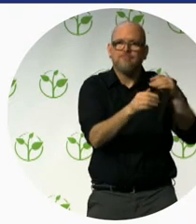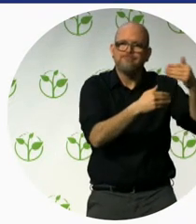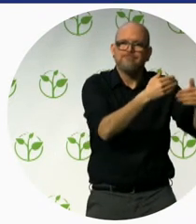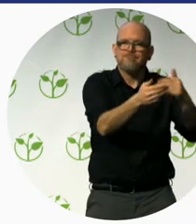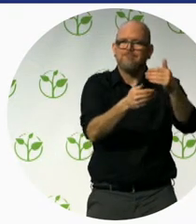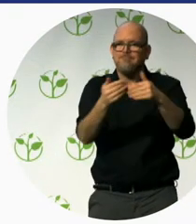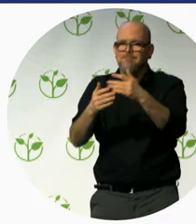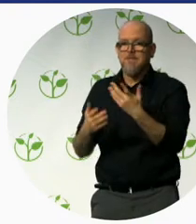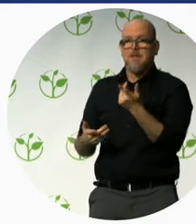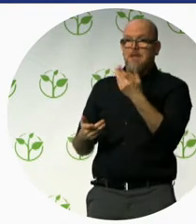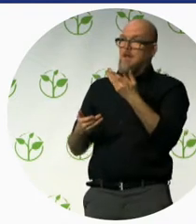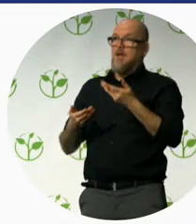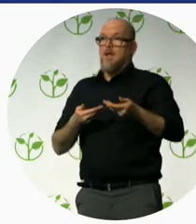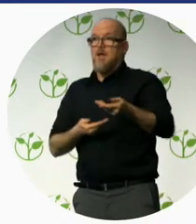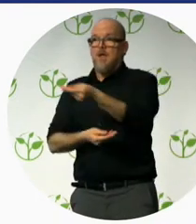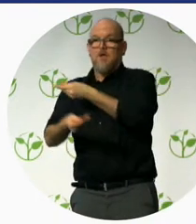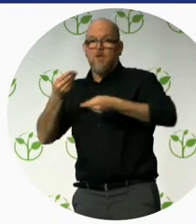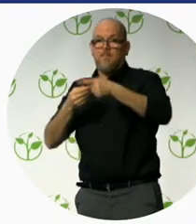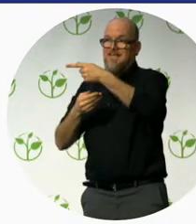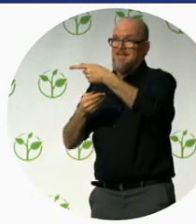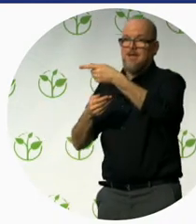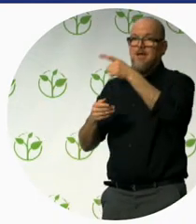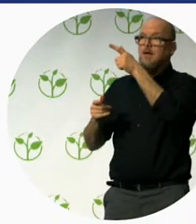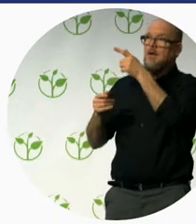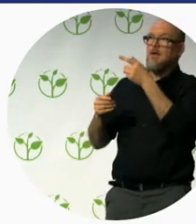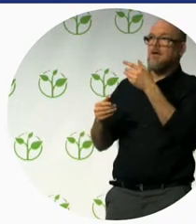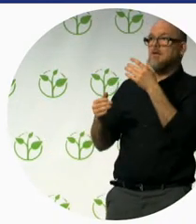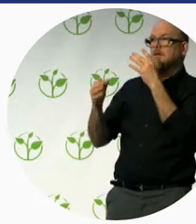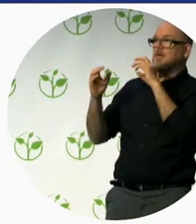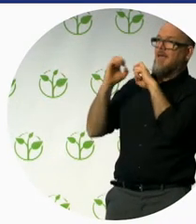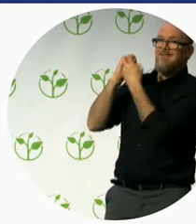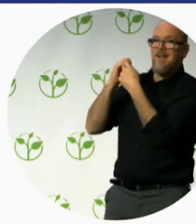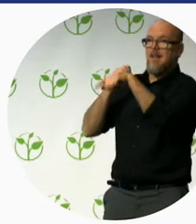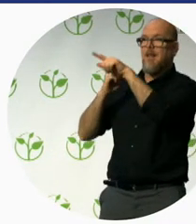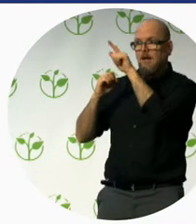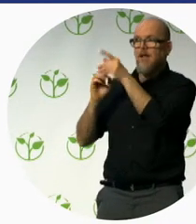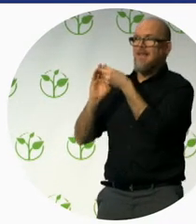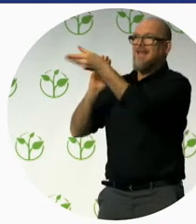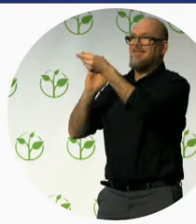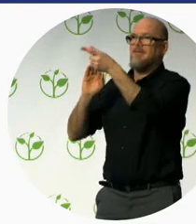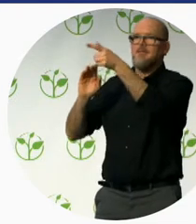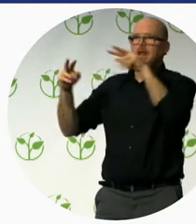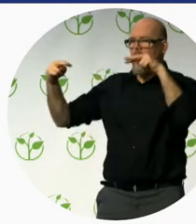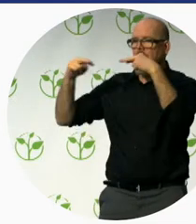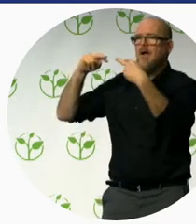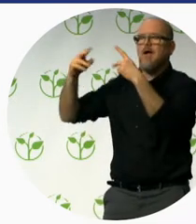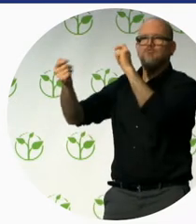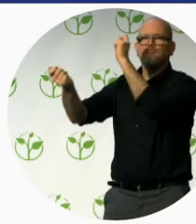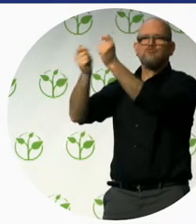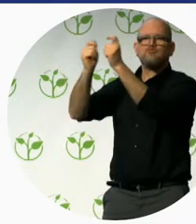And what is the scope? The scope is going to be all the accessibility